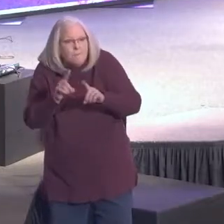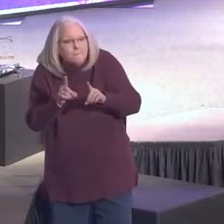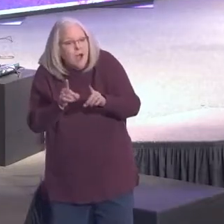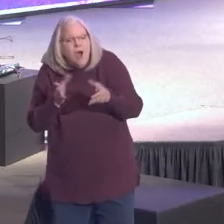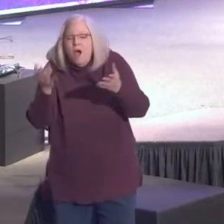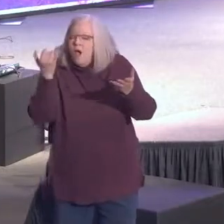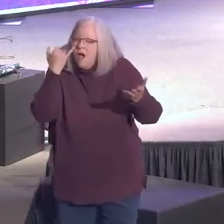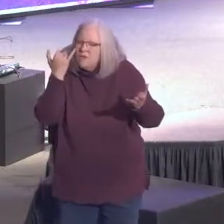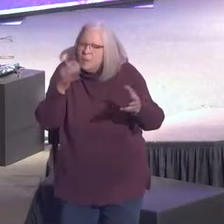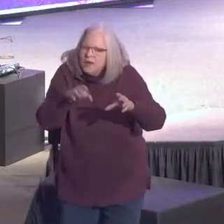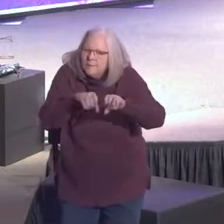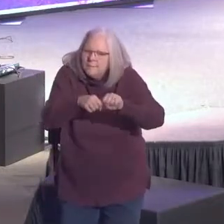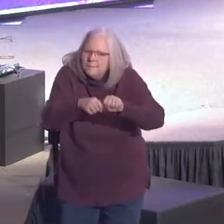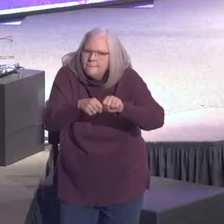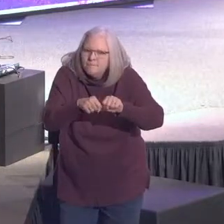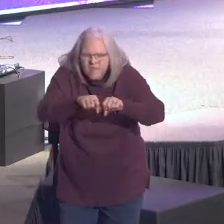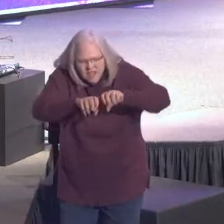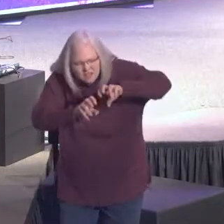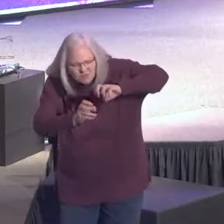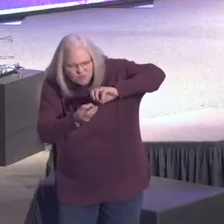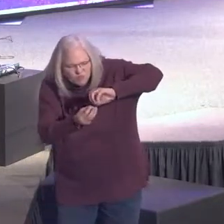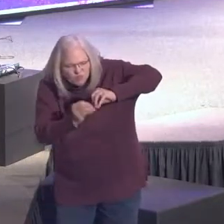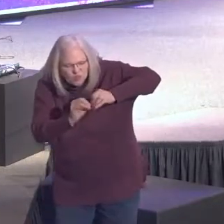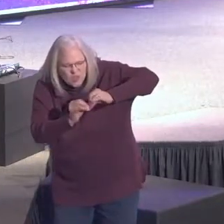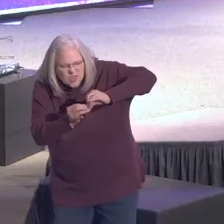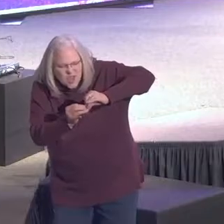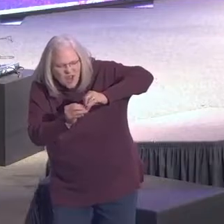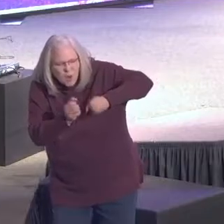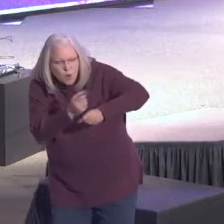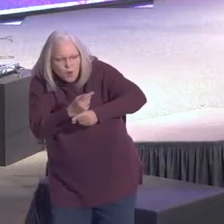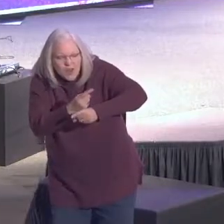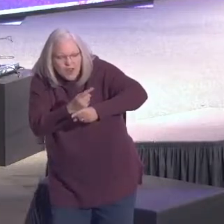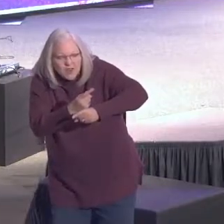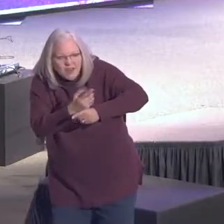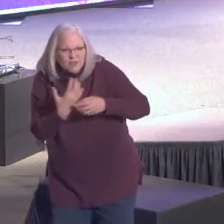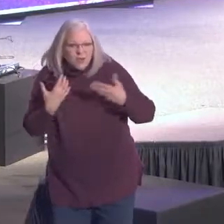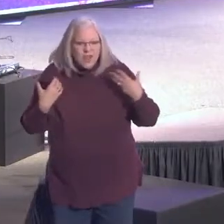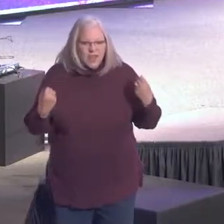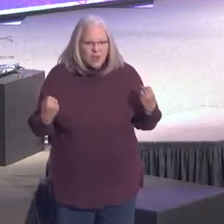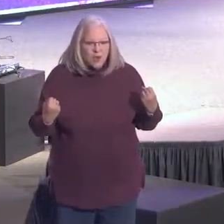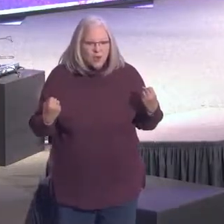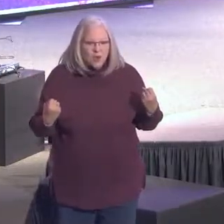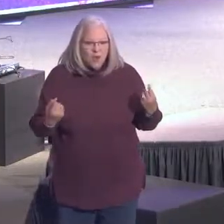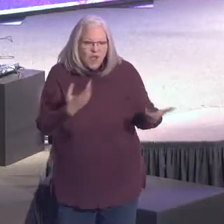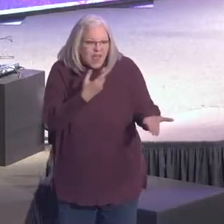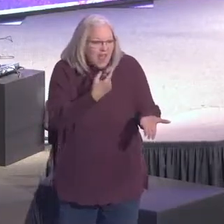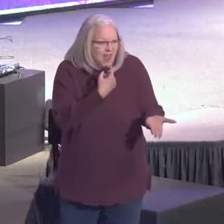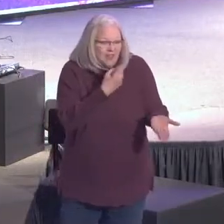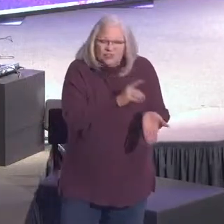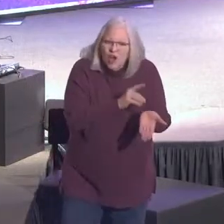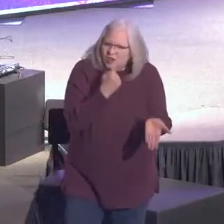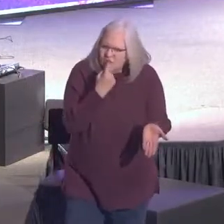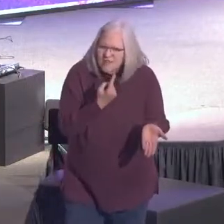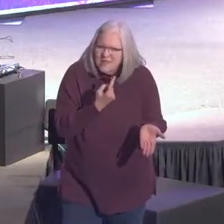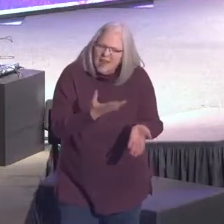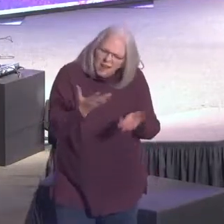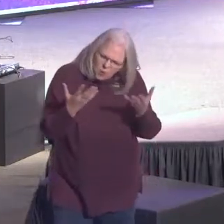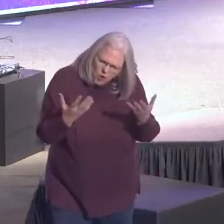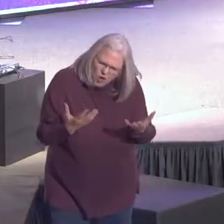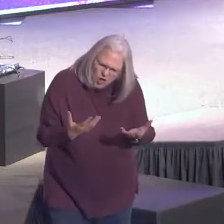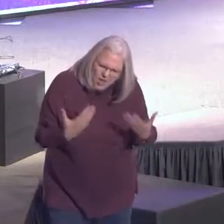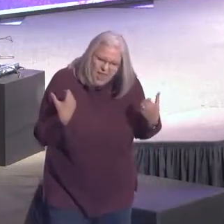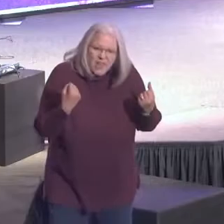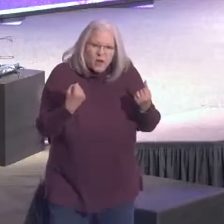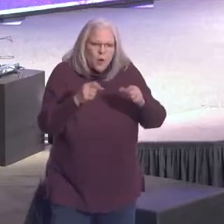set this thing right, it's gonna heal. And this is what he told us at the time. Not only will it heal, but the